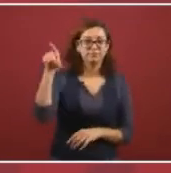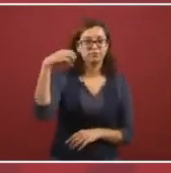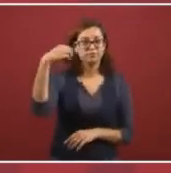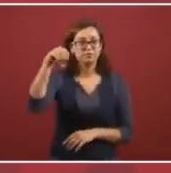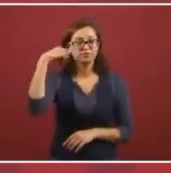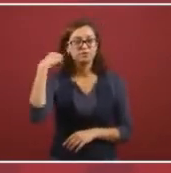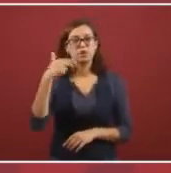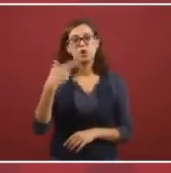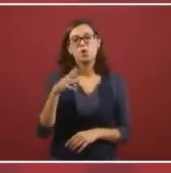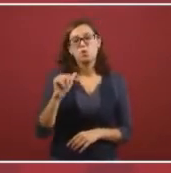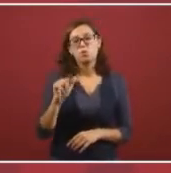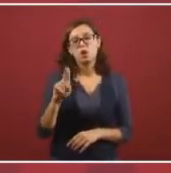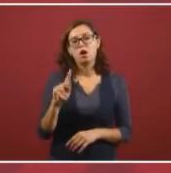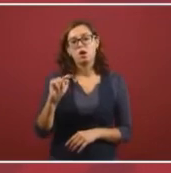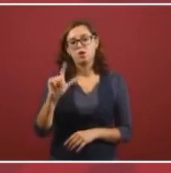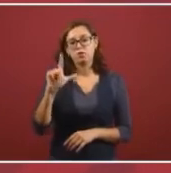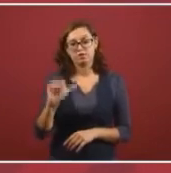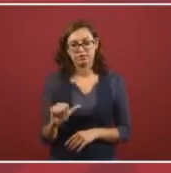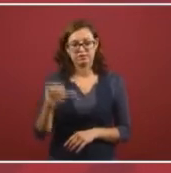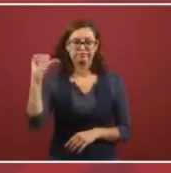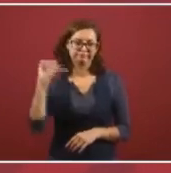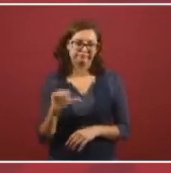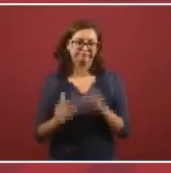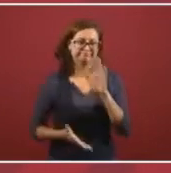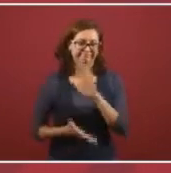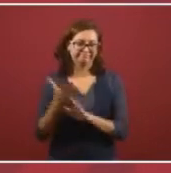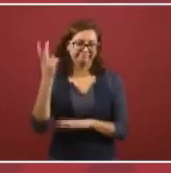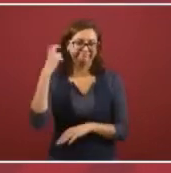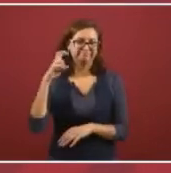To Gualtla today.